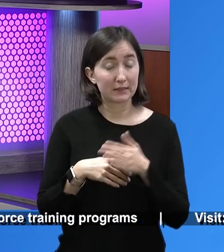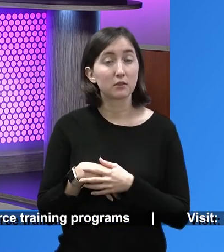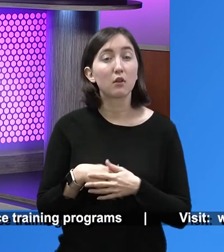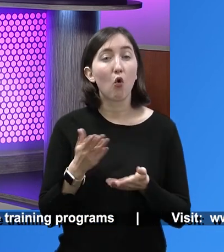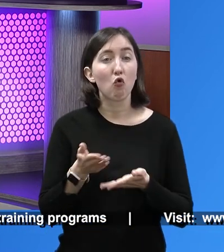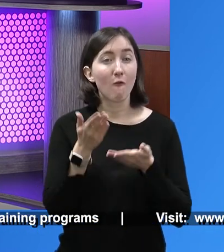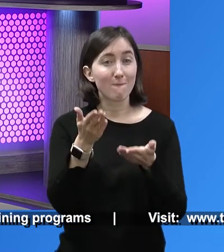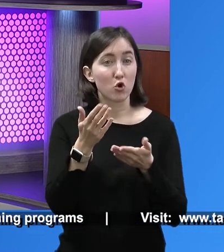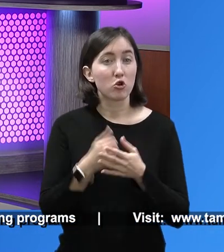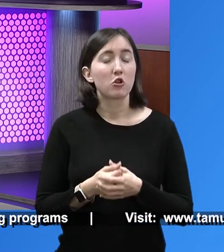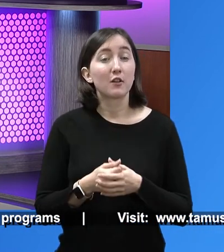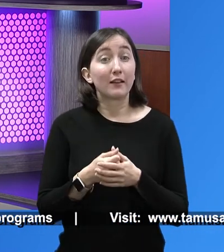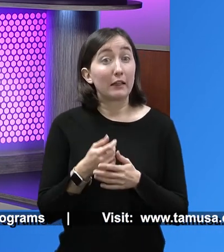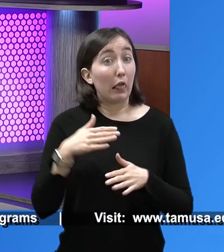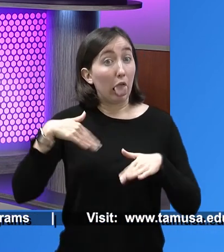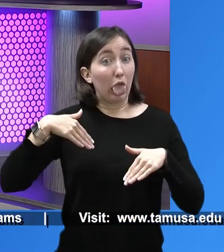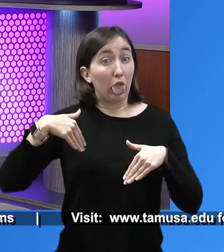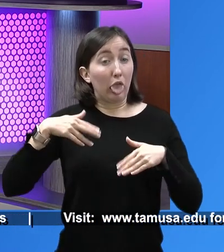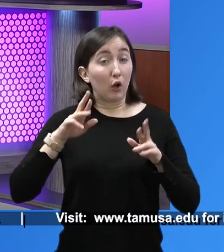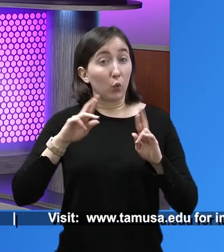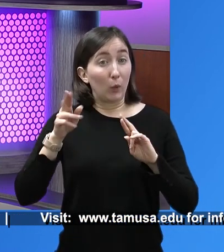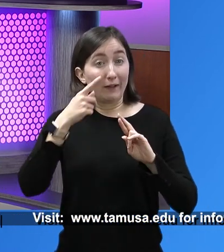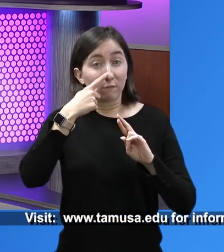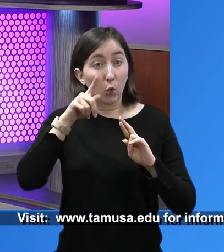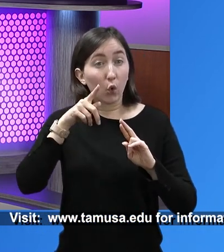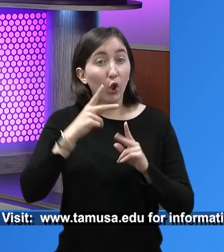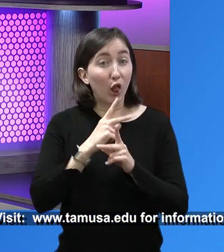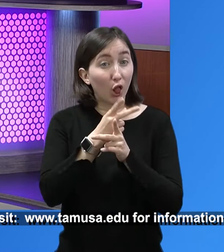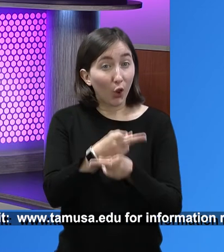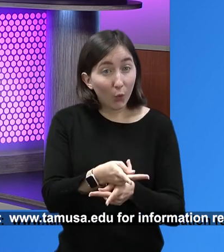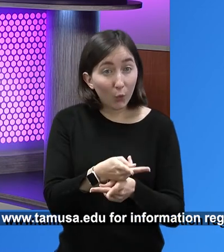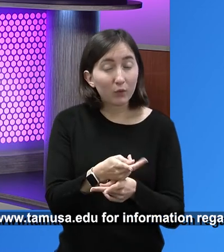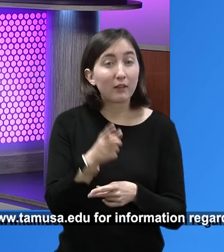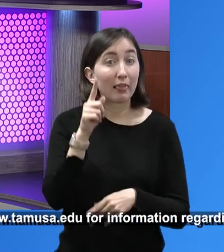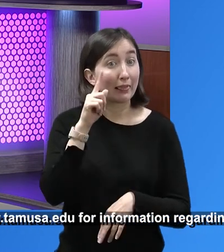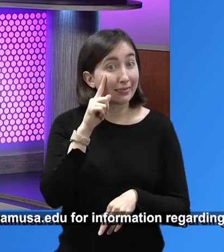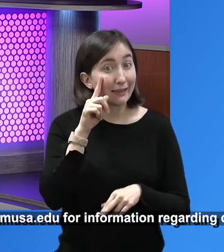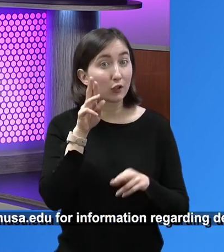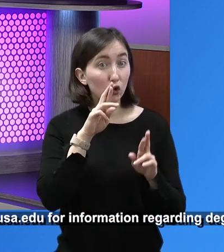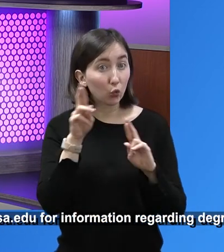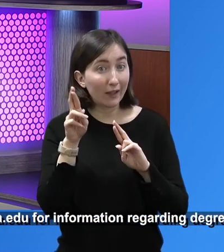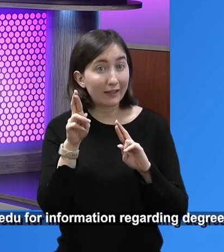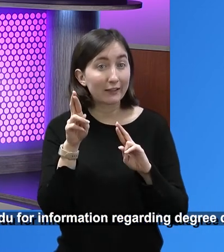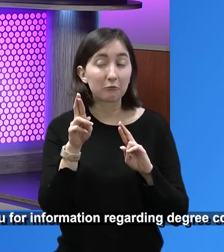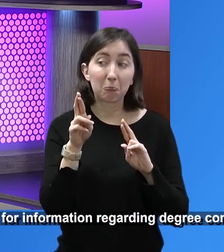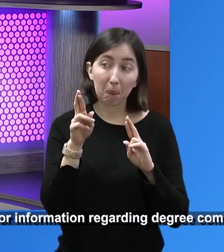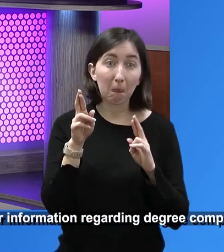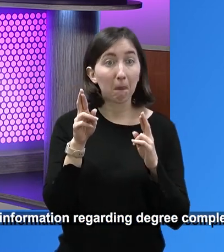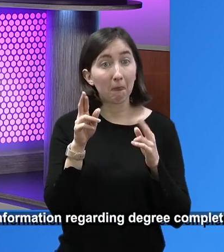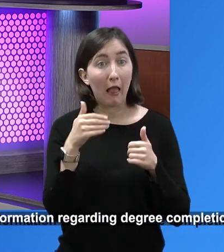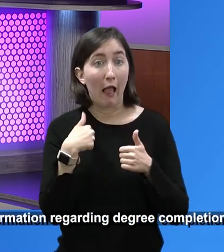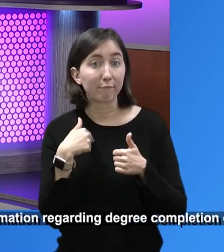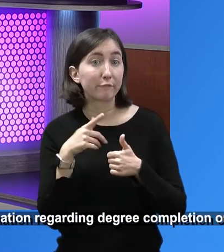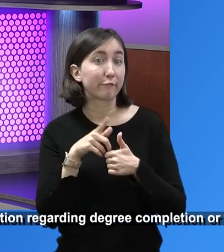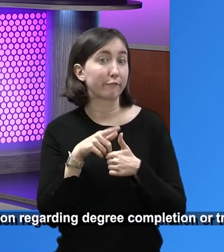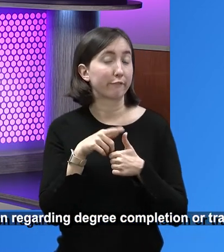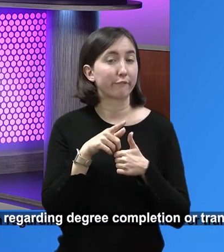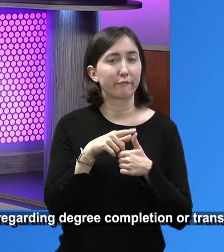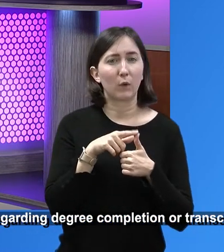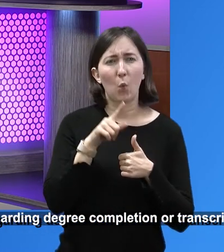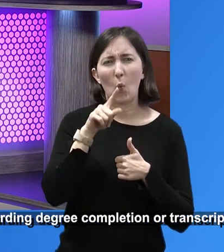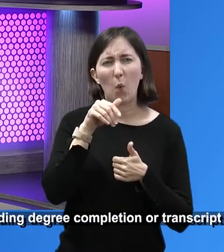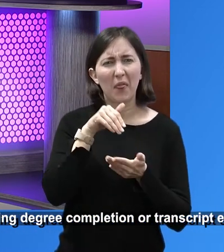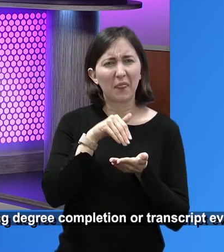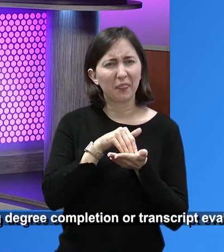assistance pieces that we offer. If you're not quite ready for the, for the, for the loan portion, but if you think you're ready for the loan